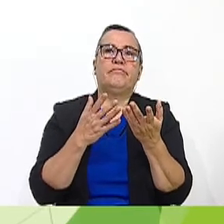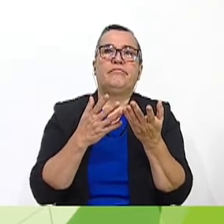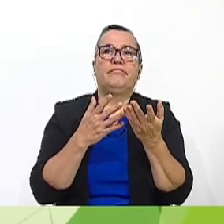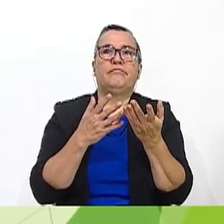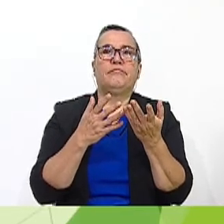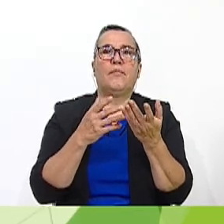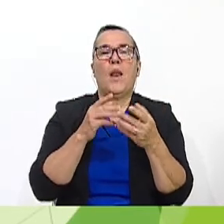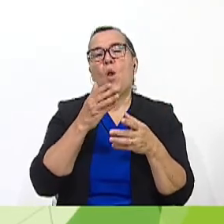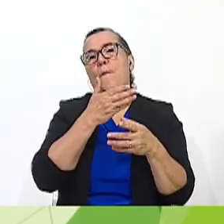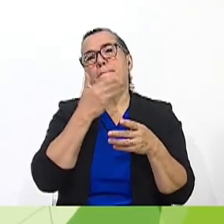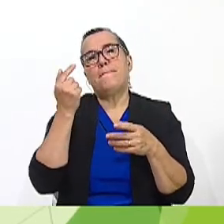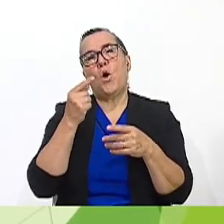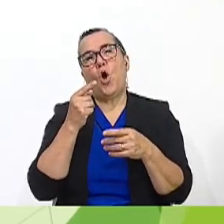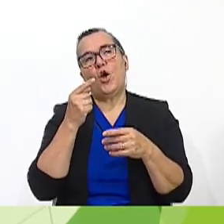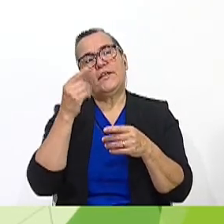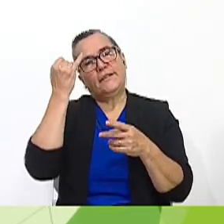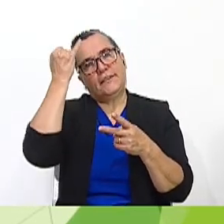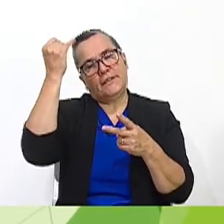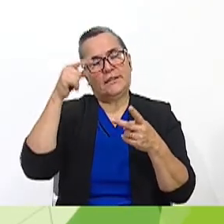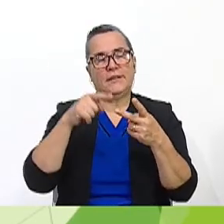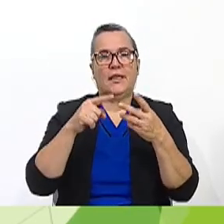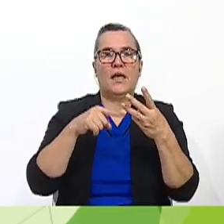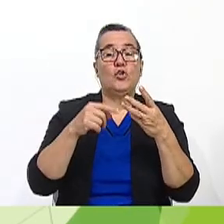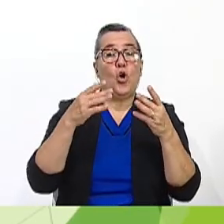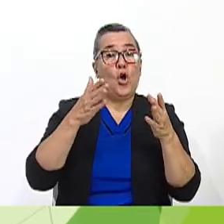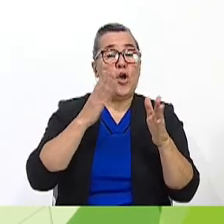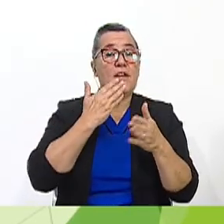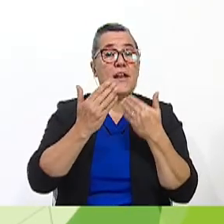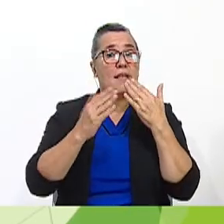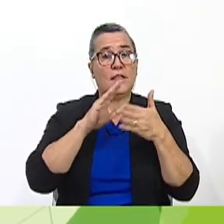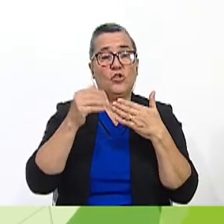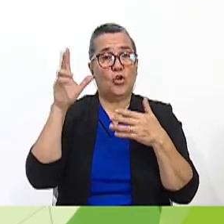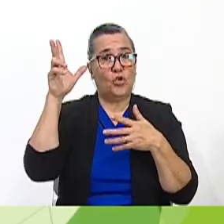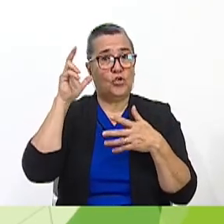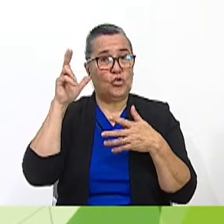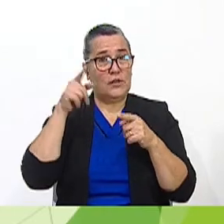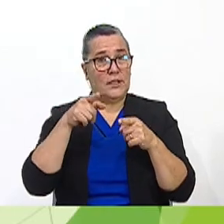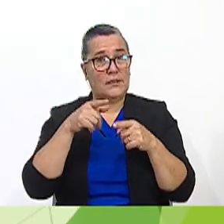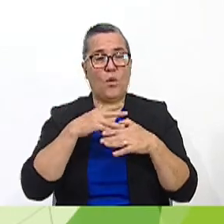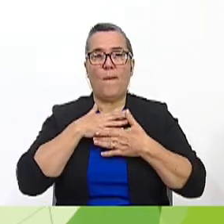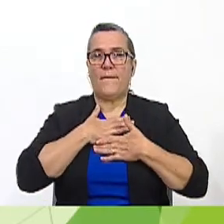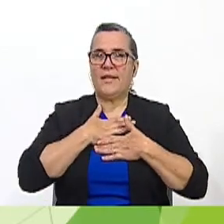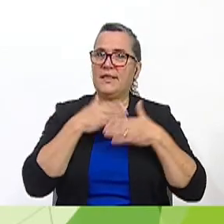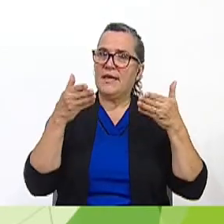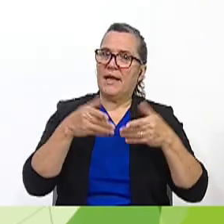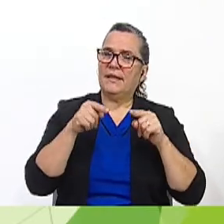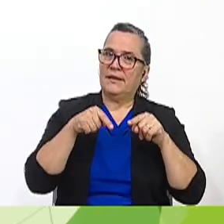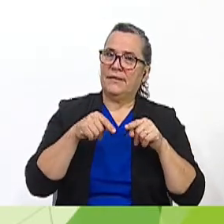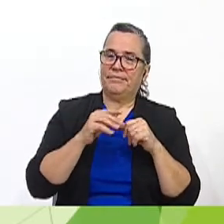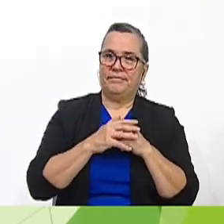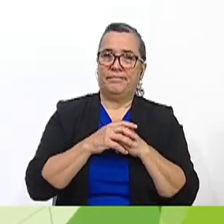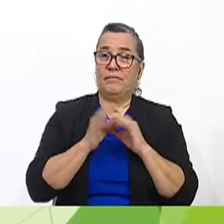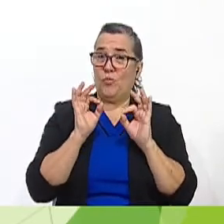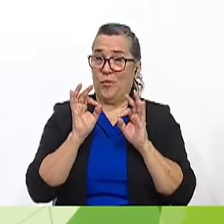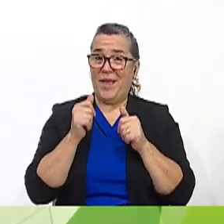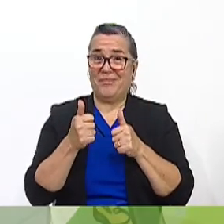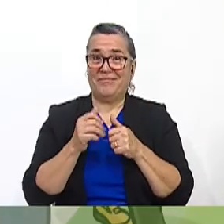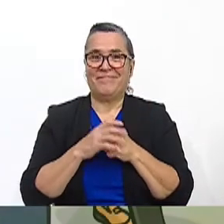points. Thank you all for listening. It was a pleasure being here today. Okay, very good.